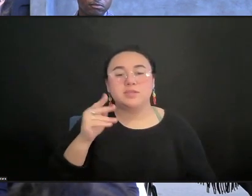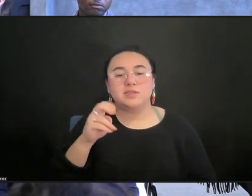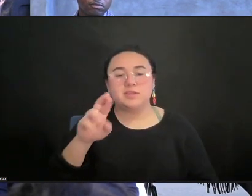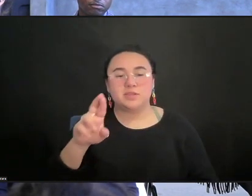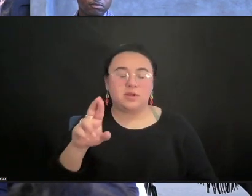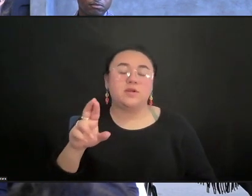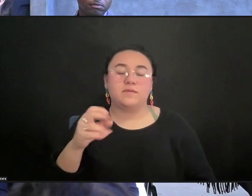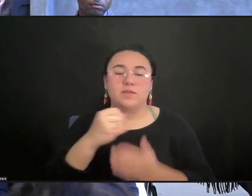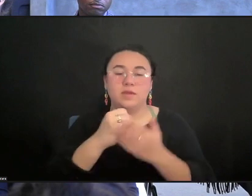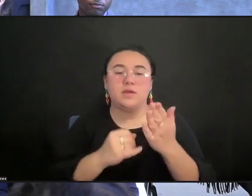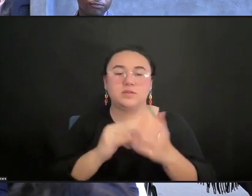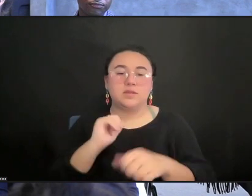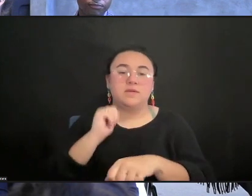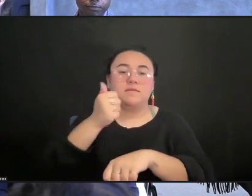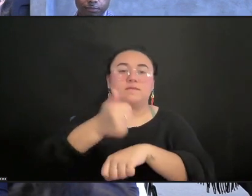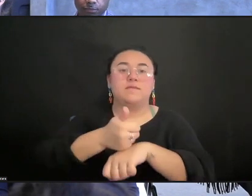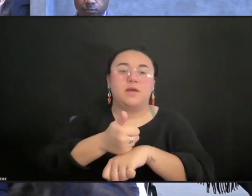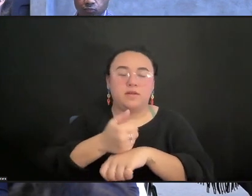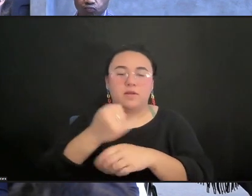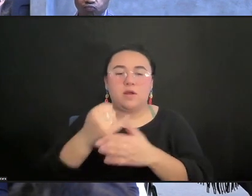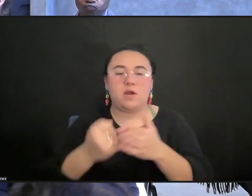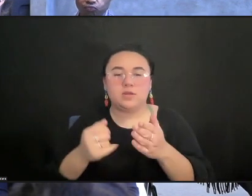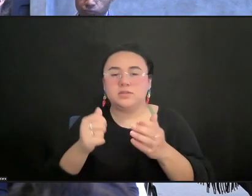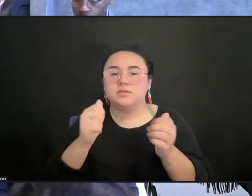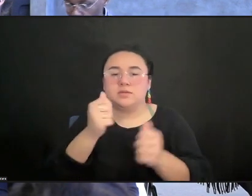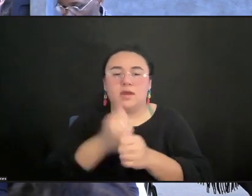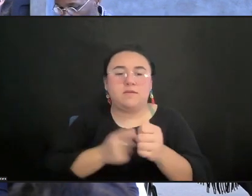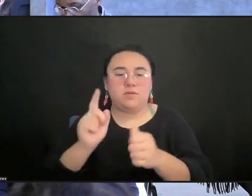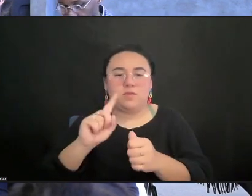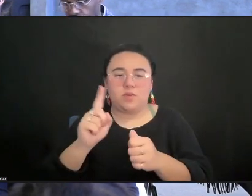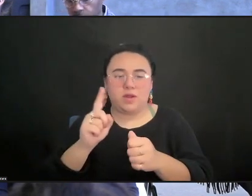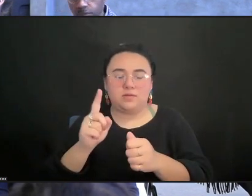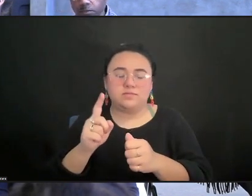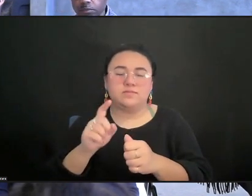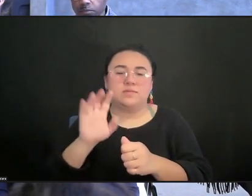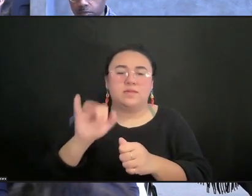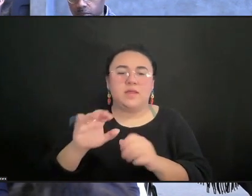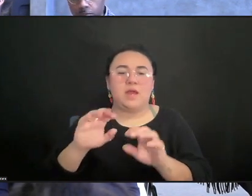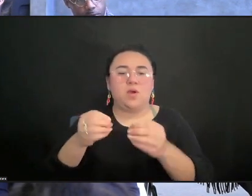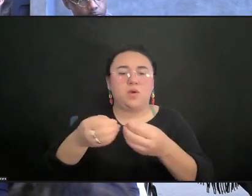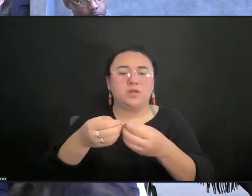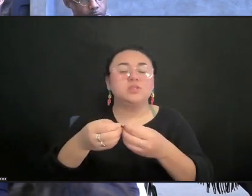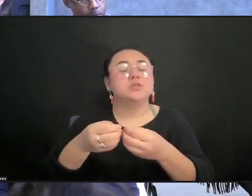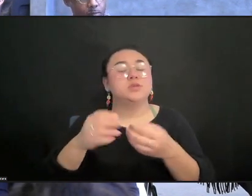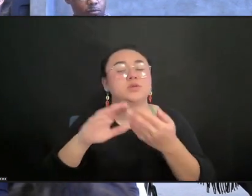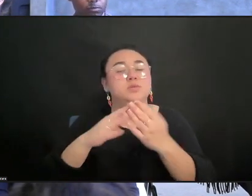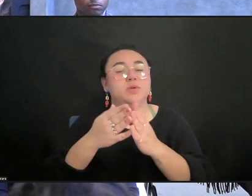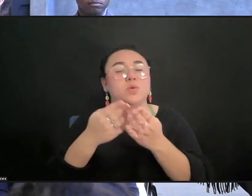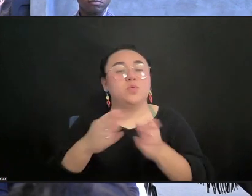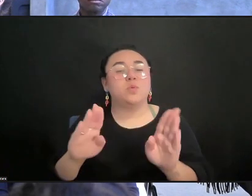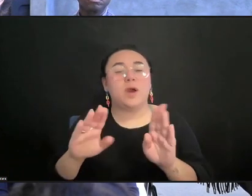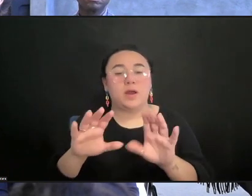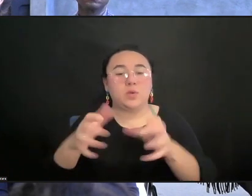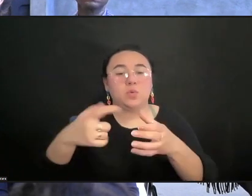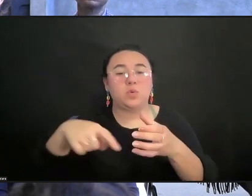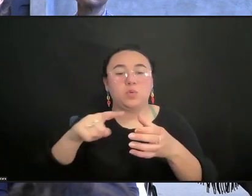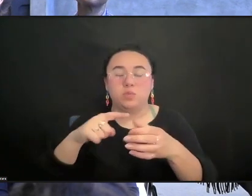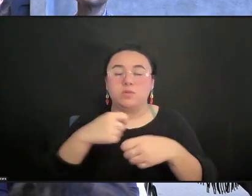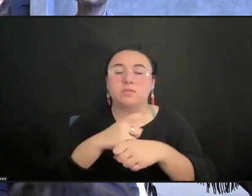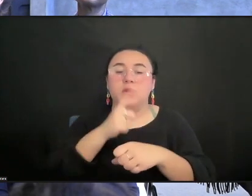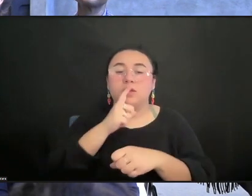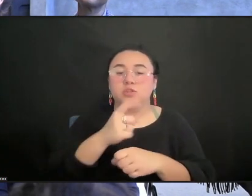Everywhere, a major learning and engagement community-wide initiative dedicated to integrating artist practices,